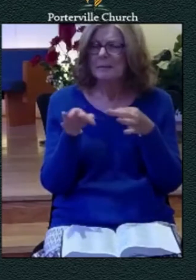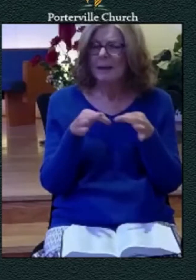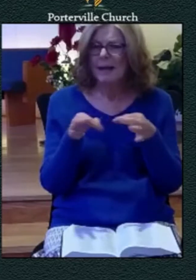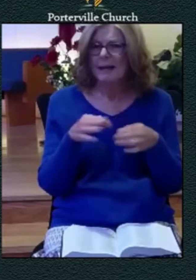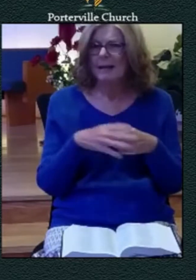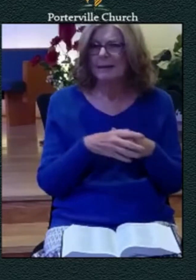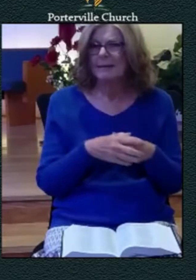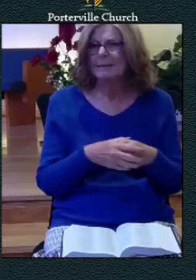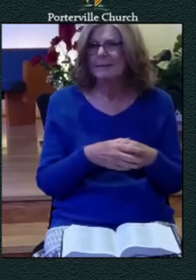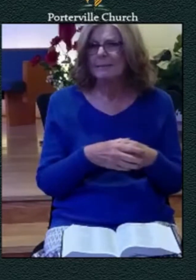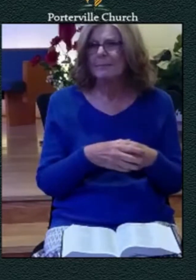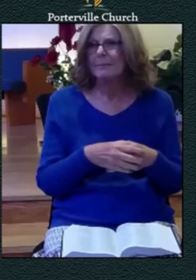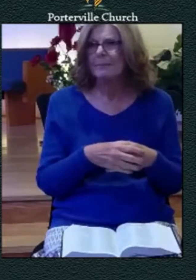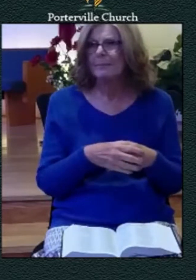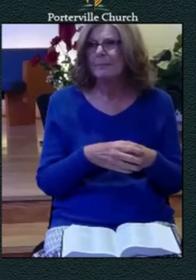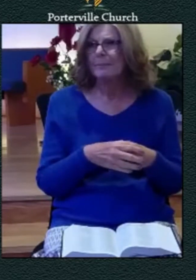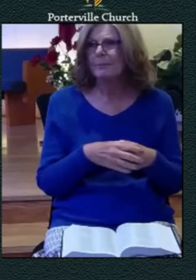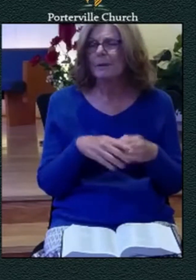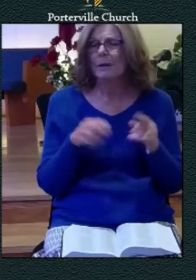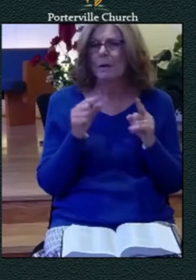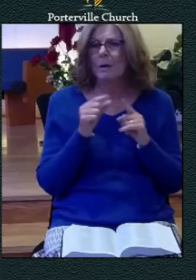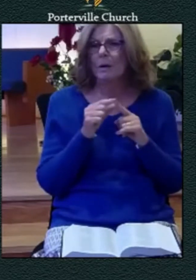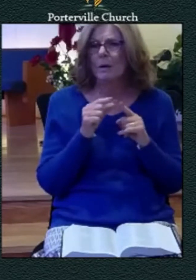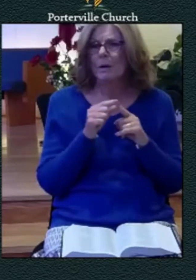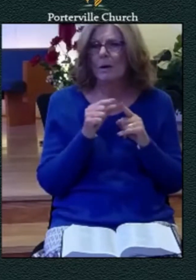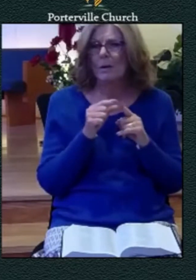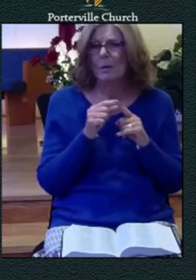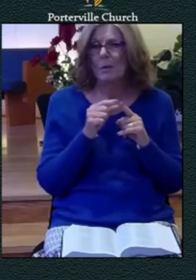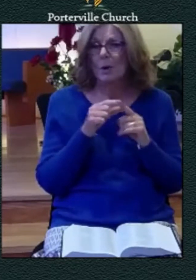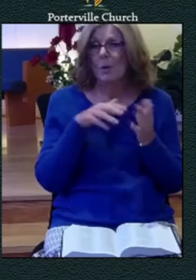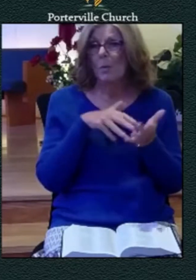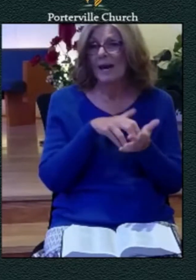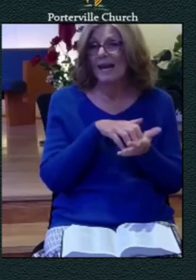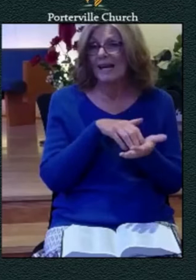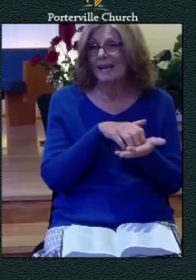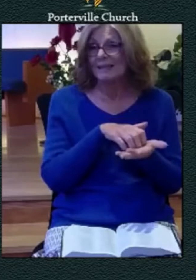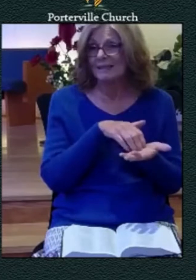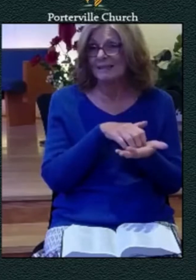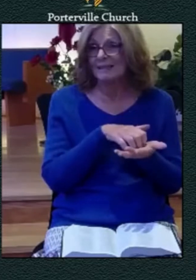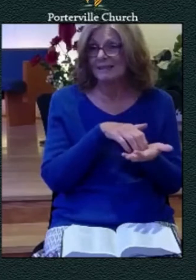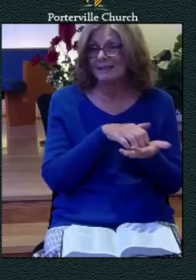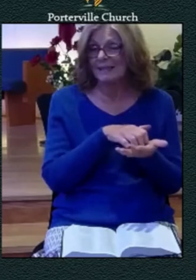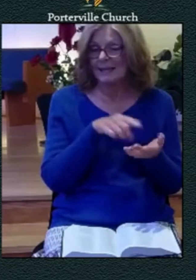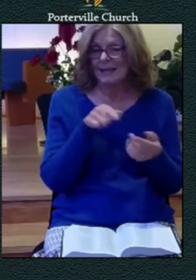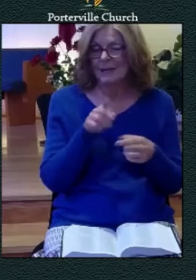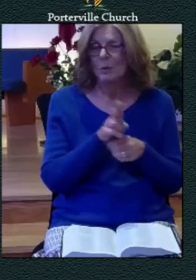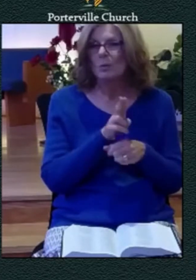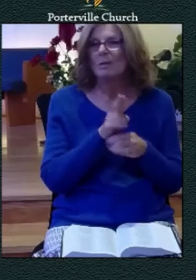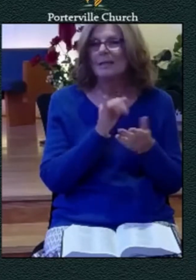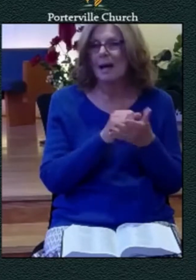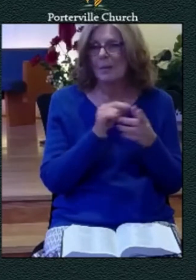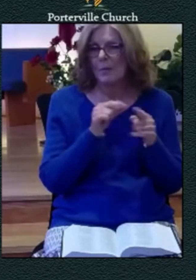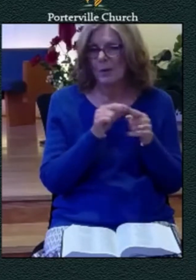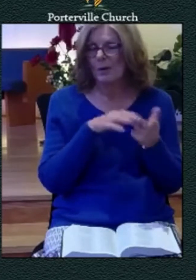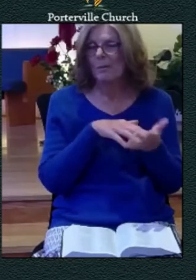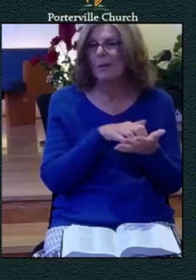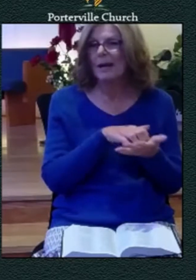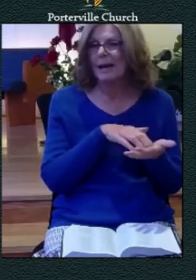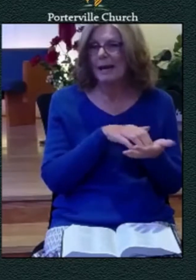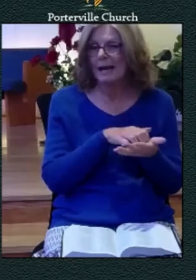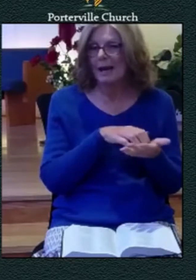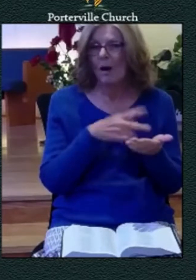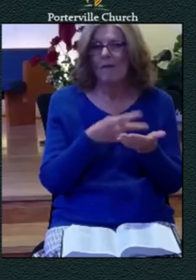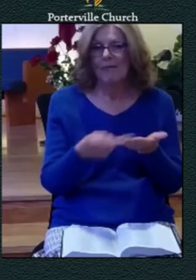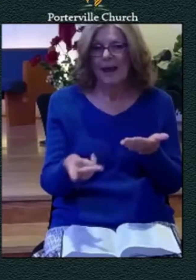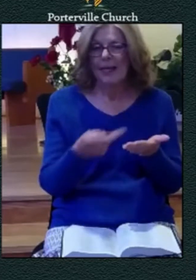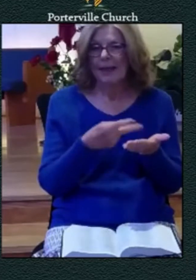familiar with is the word weakness weakness or we might even imply the idea of failing this is a